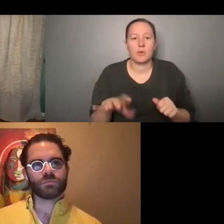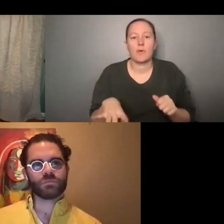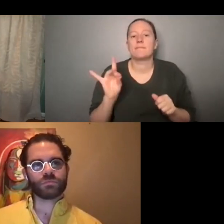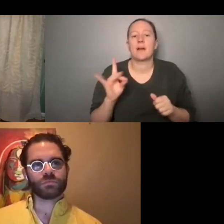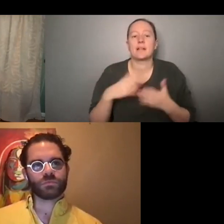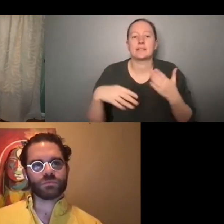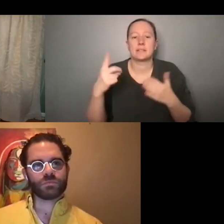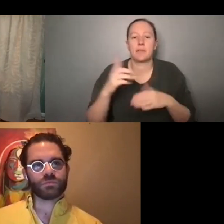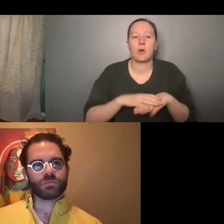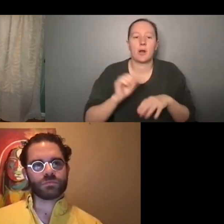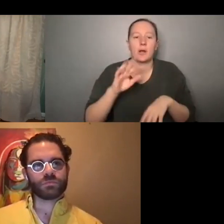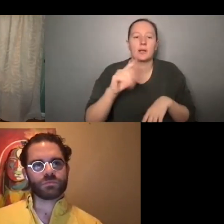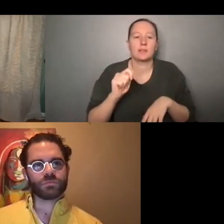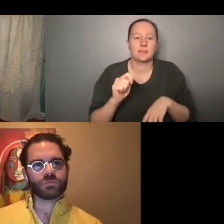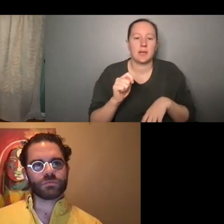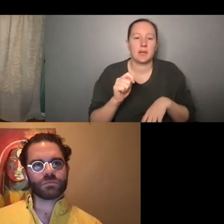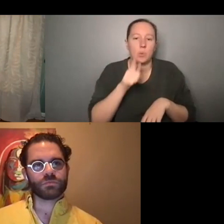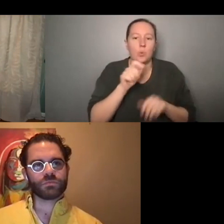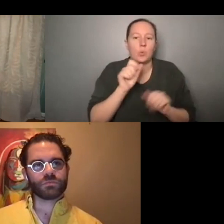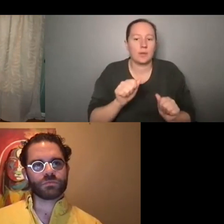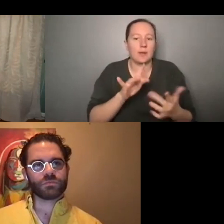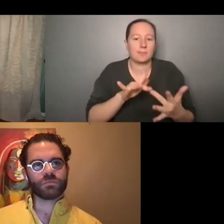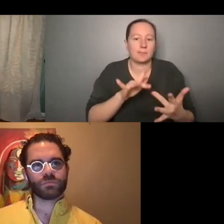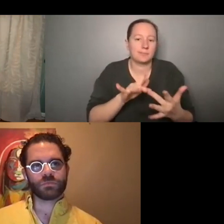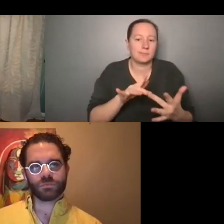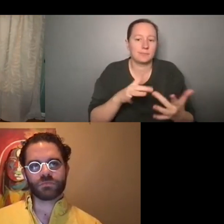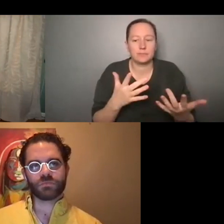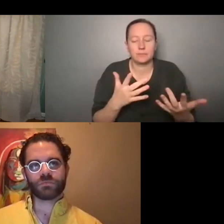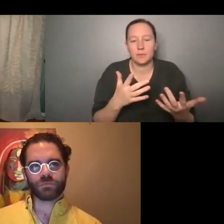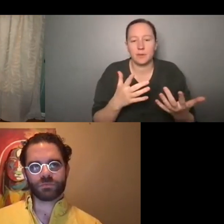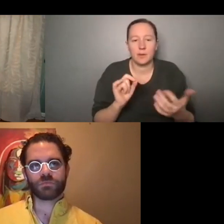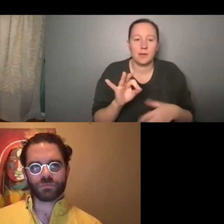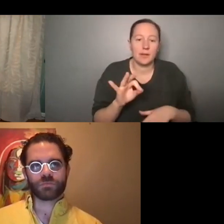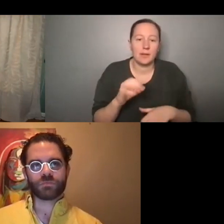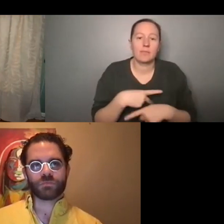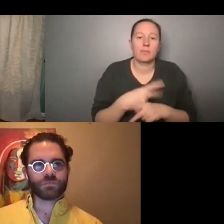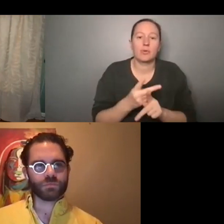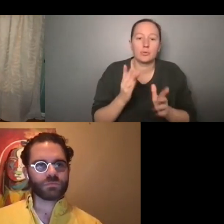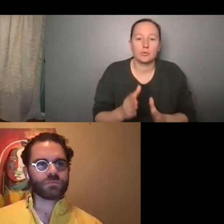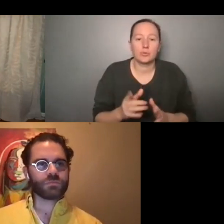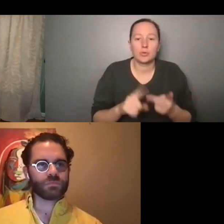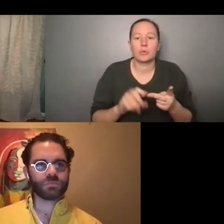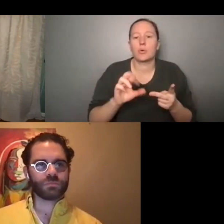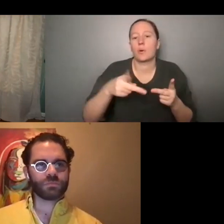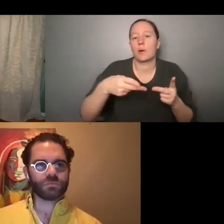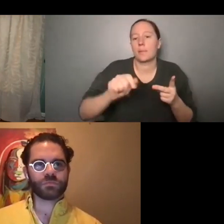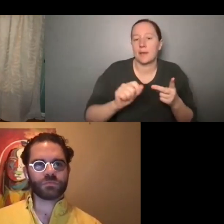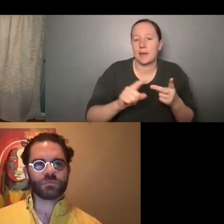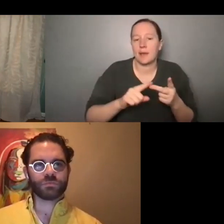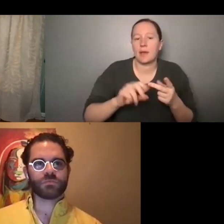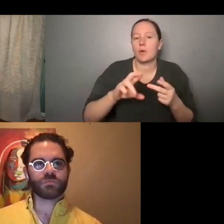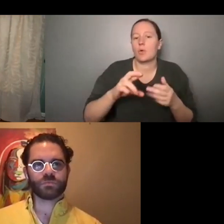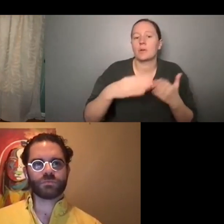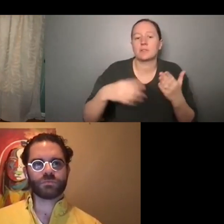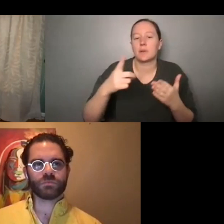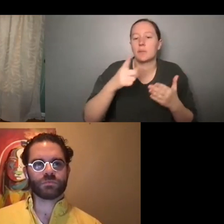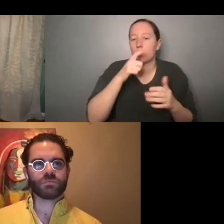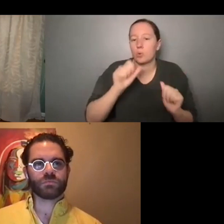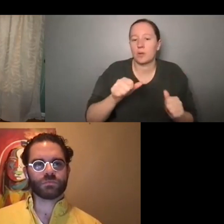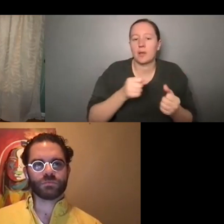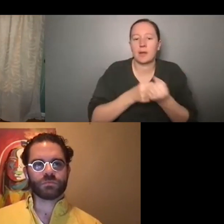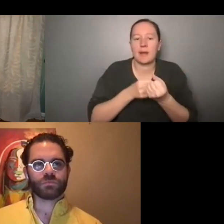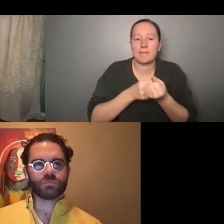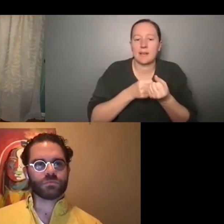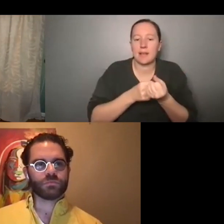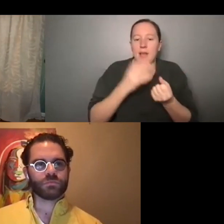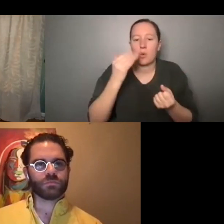someone on set that you can talk to, whether it's, um, you know, a producer or a PA or someone that might be able to advocate, you know,